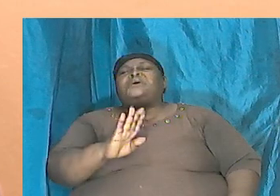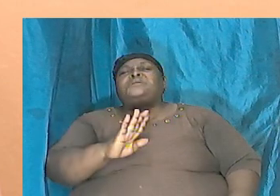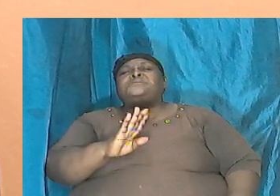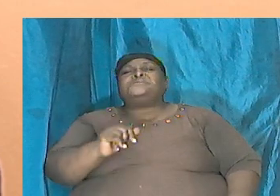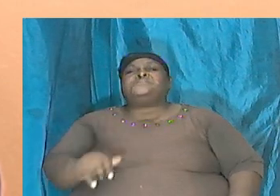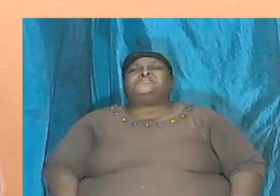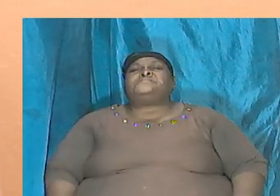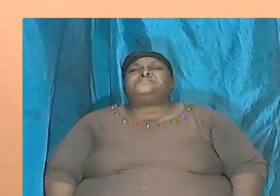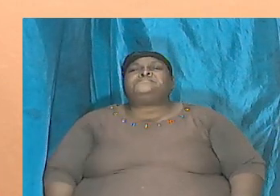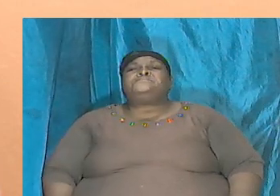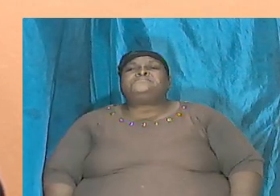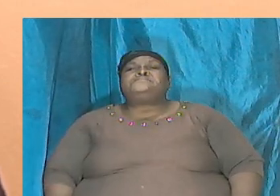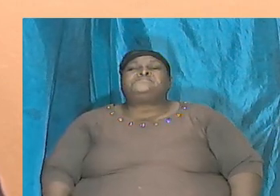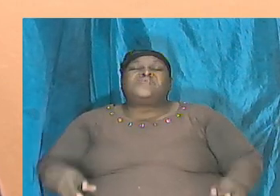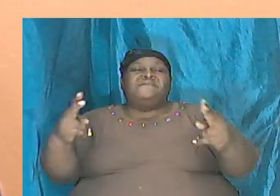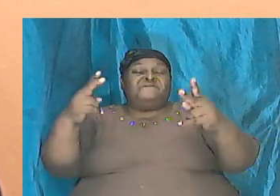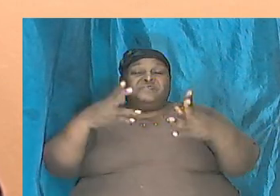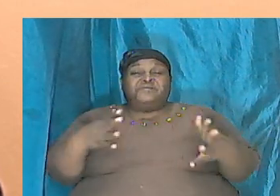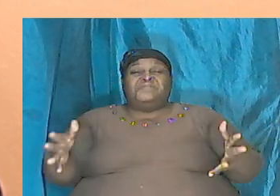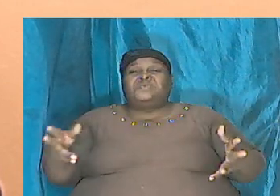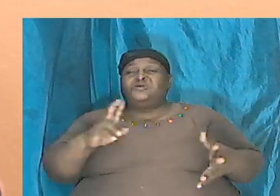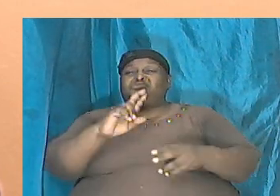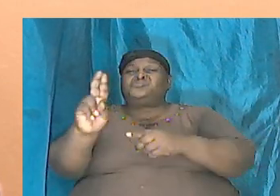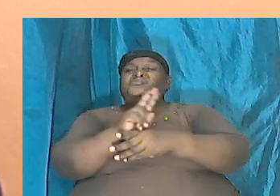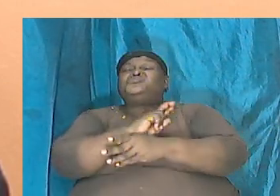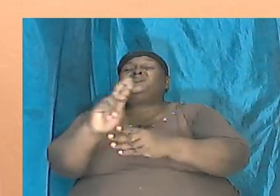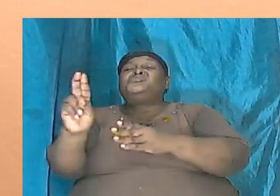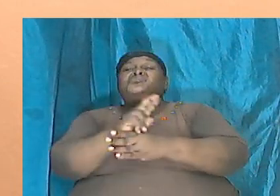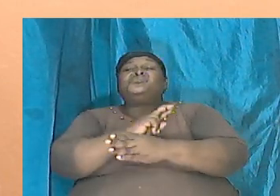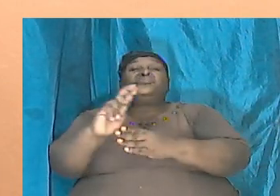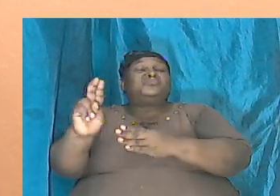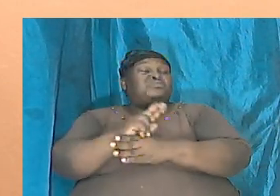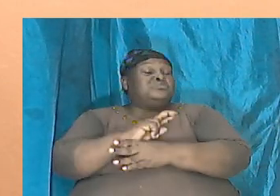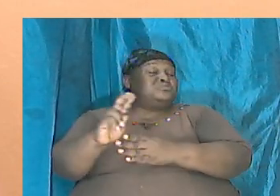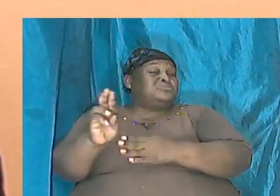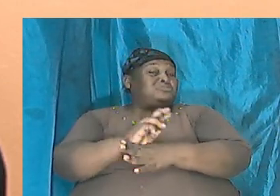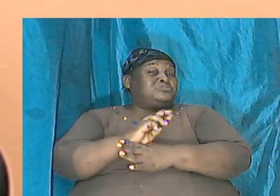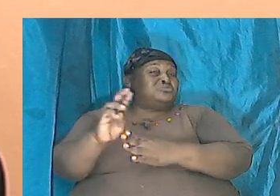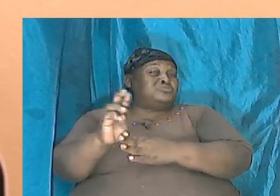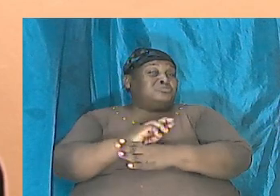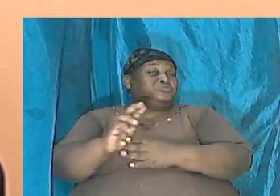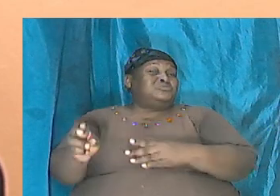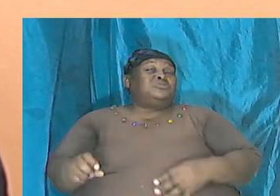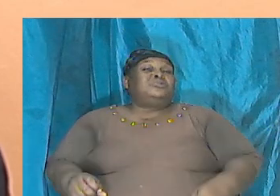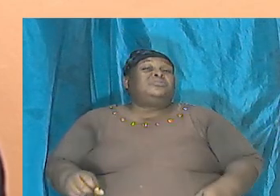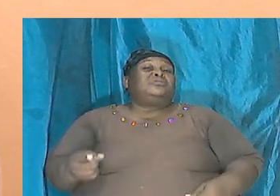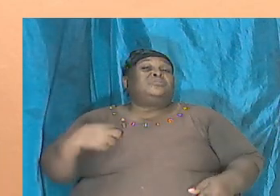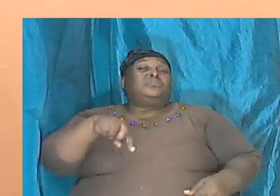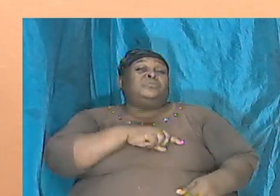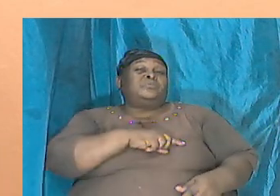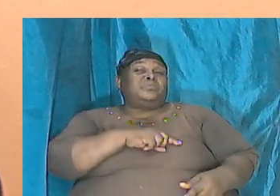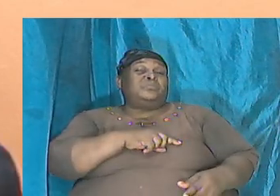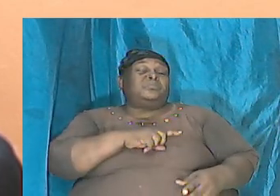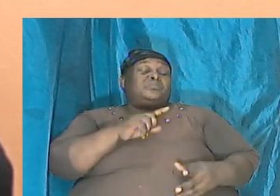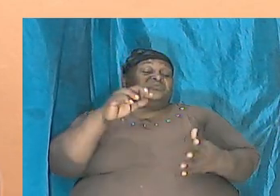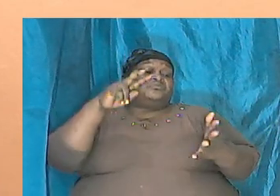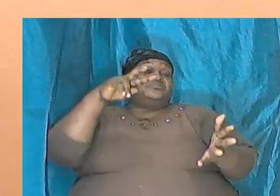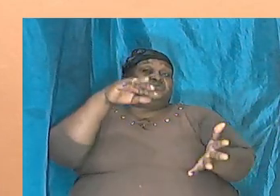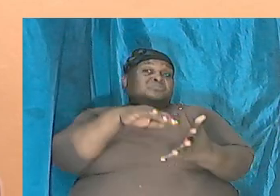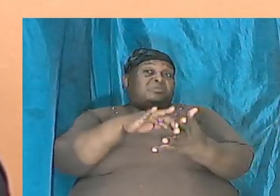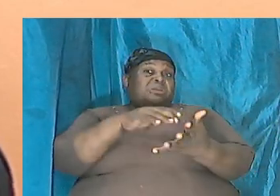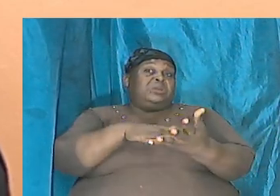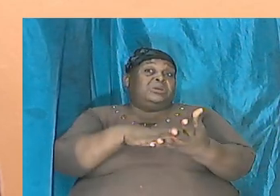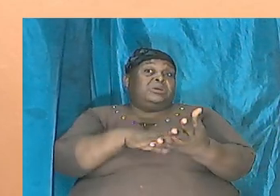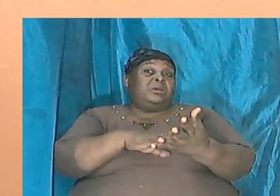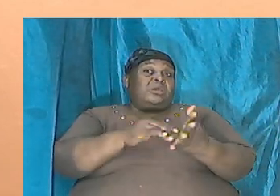the very things that they use to discredit, we are going to look at and show that, in